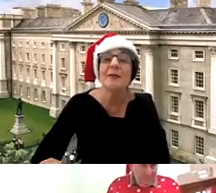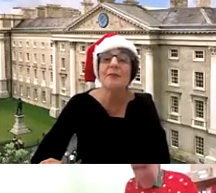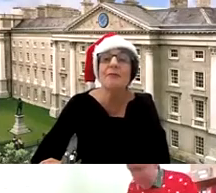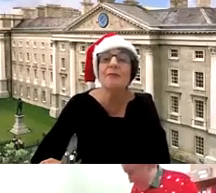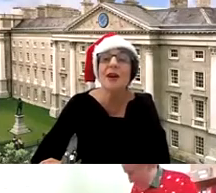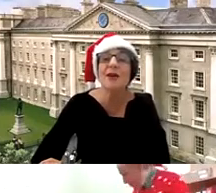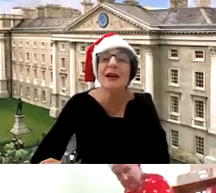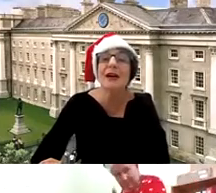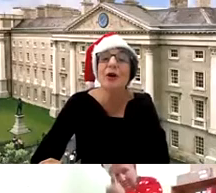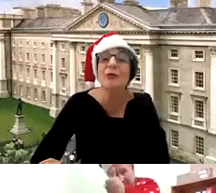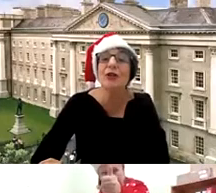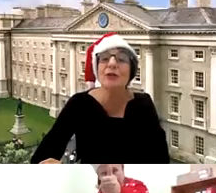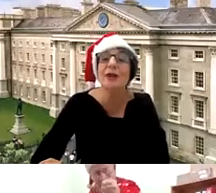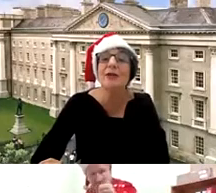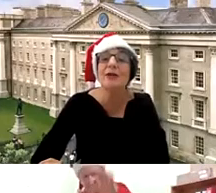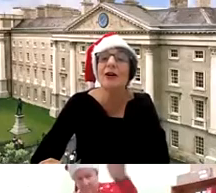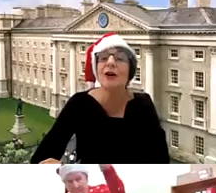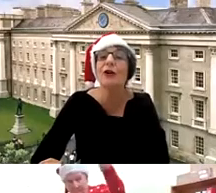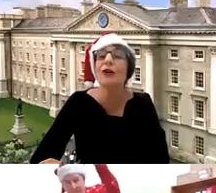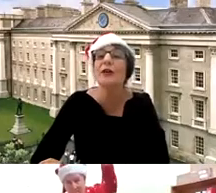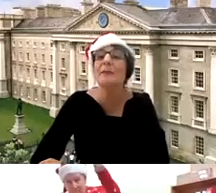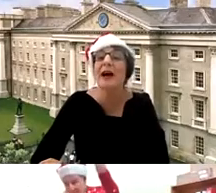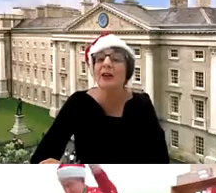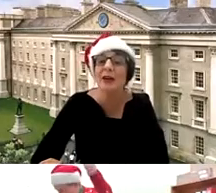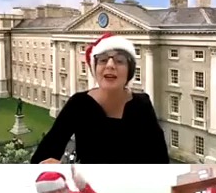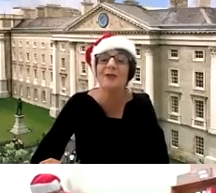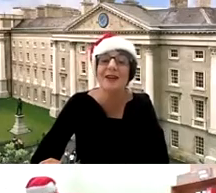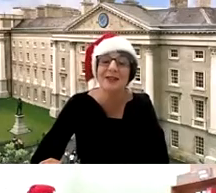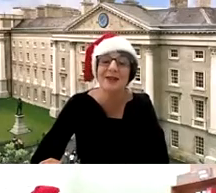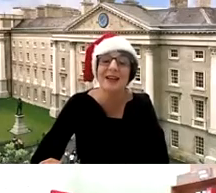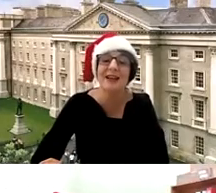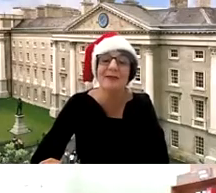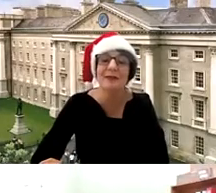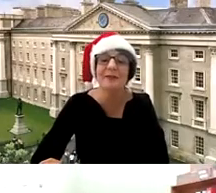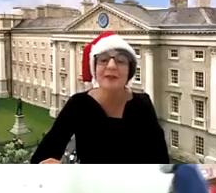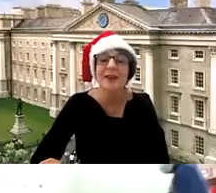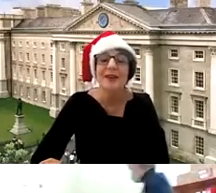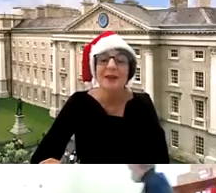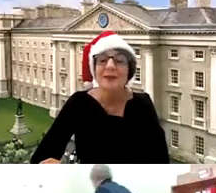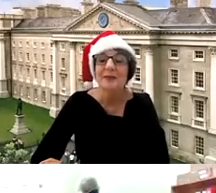mary and come to you no one is back okay great okay lovely